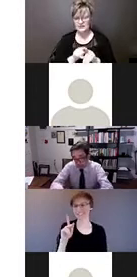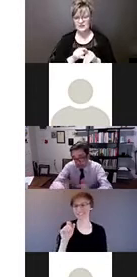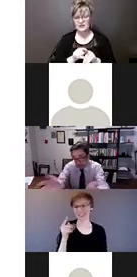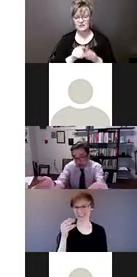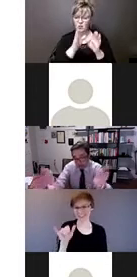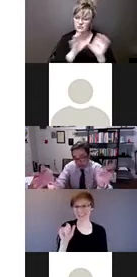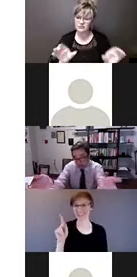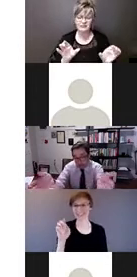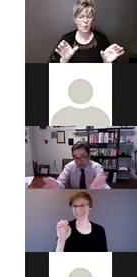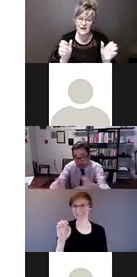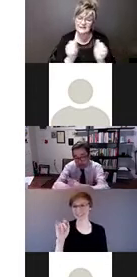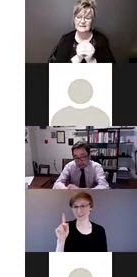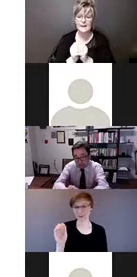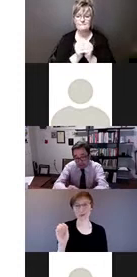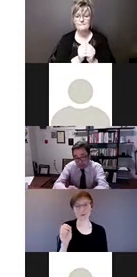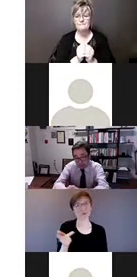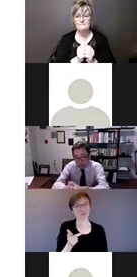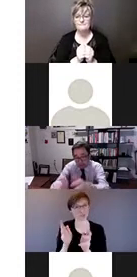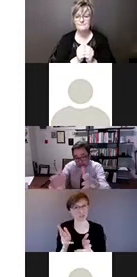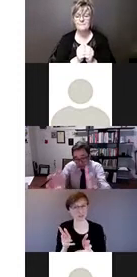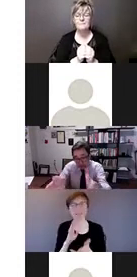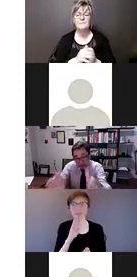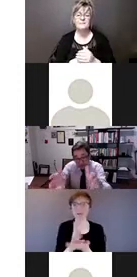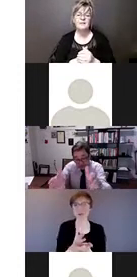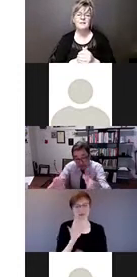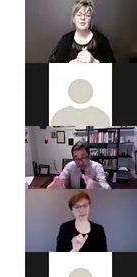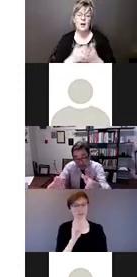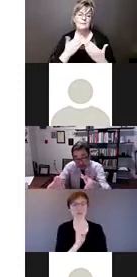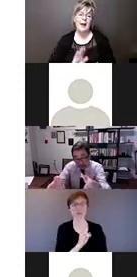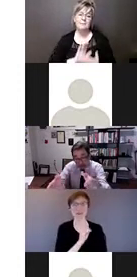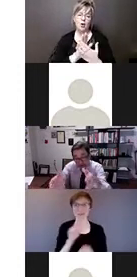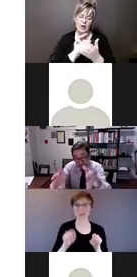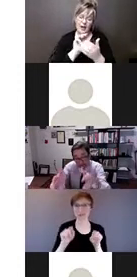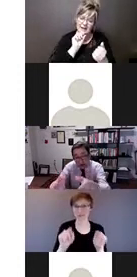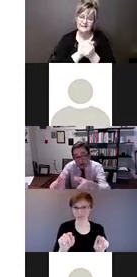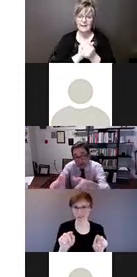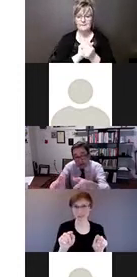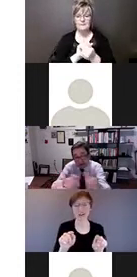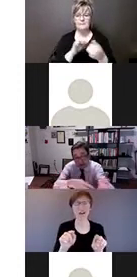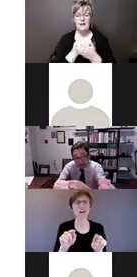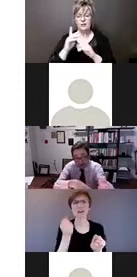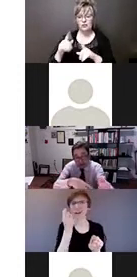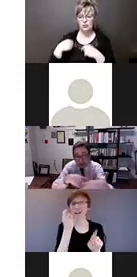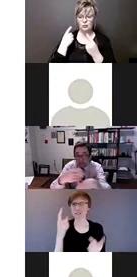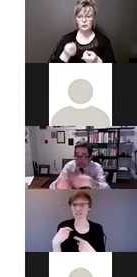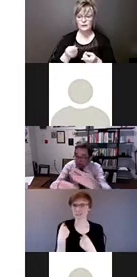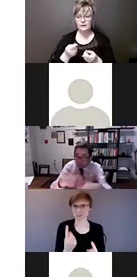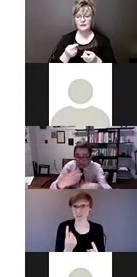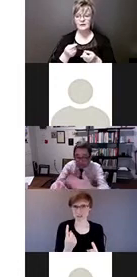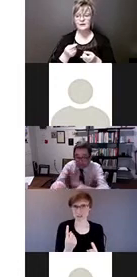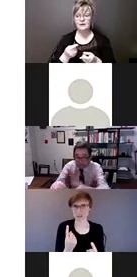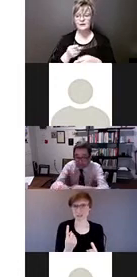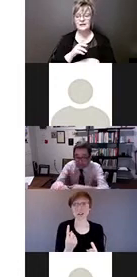we talk about a twin track approach. But really, so far, it's only in the